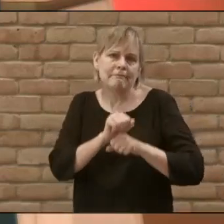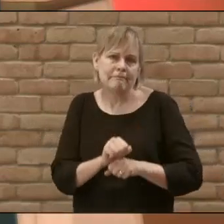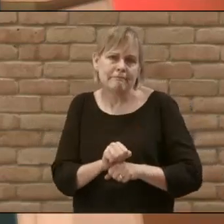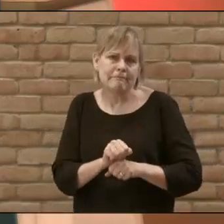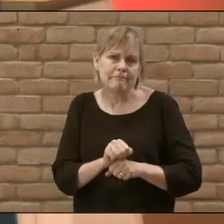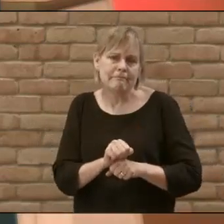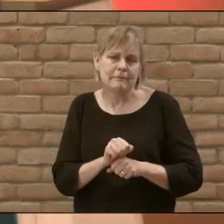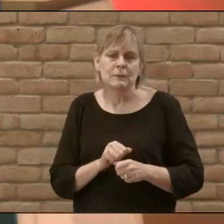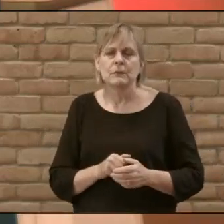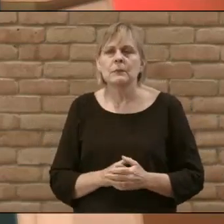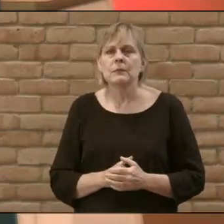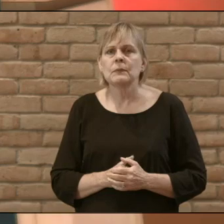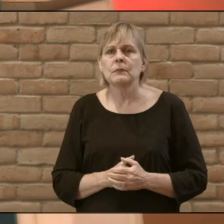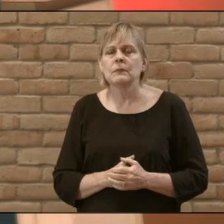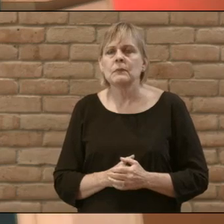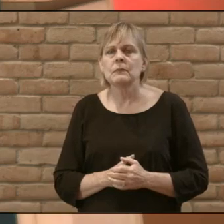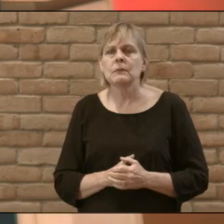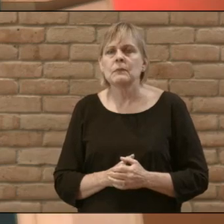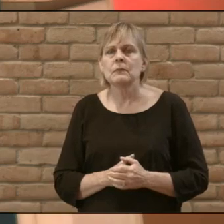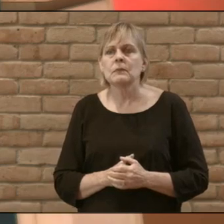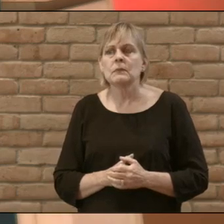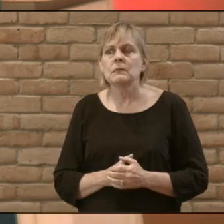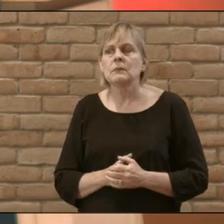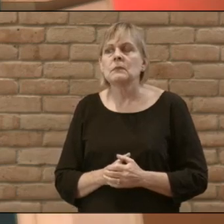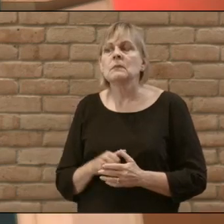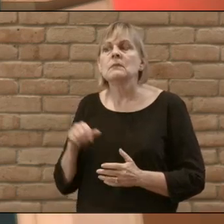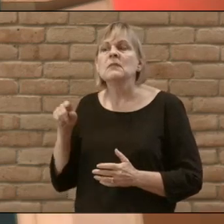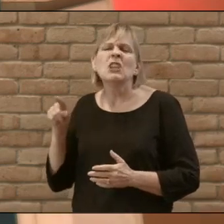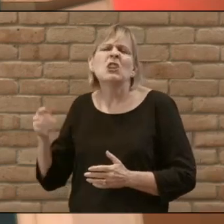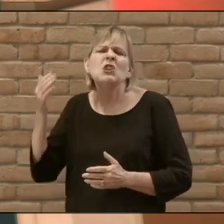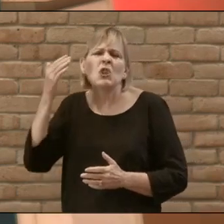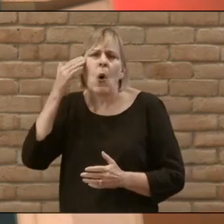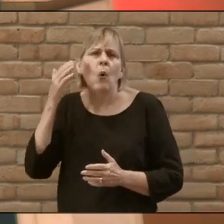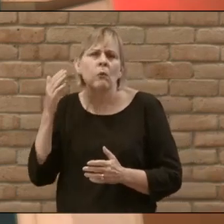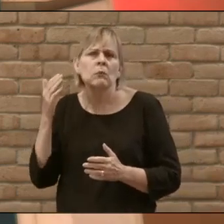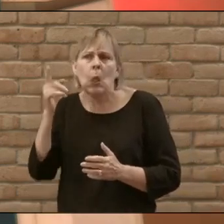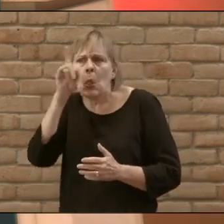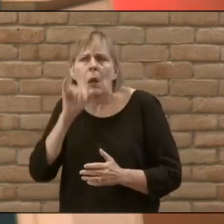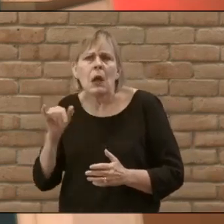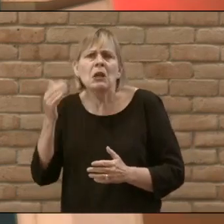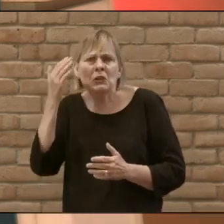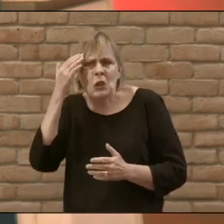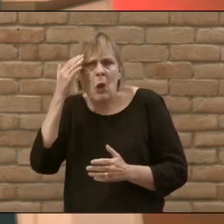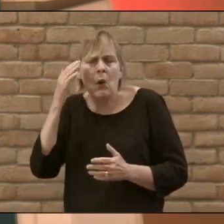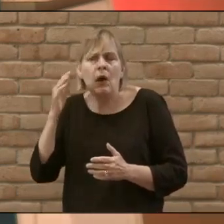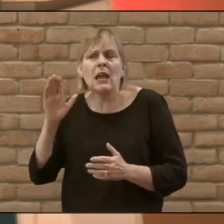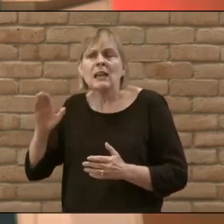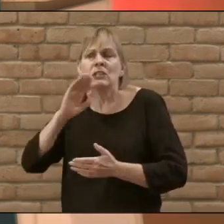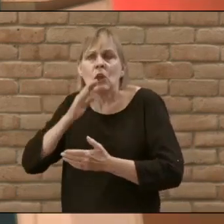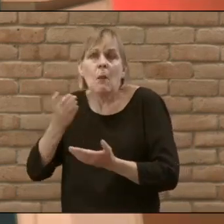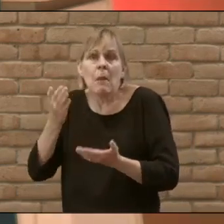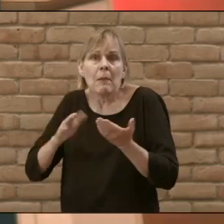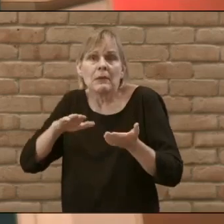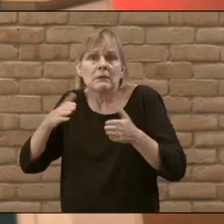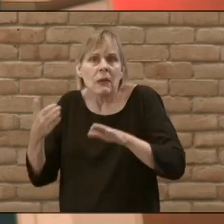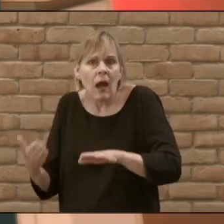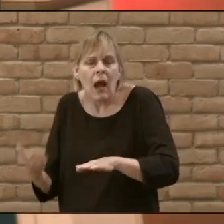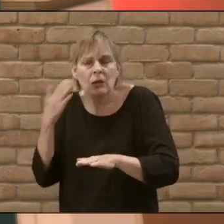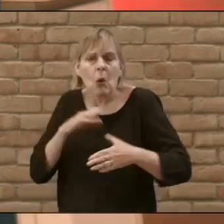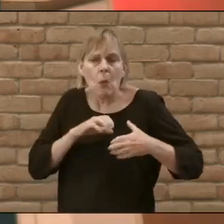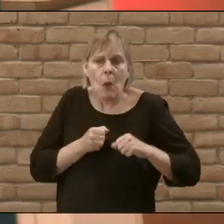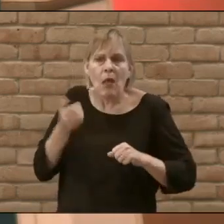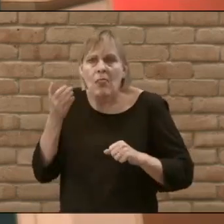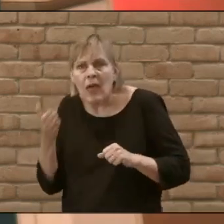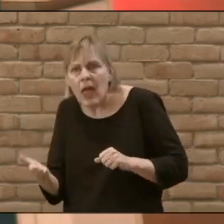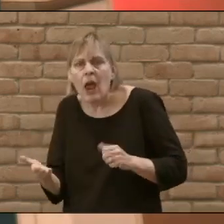century at this time this is something that Jairus knew might be coming he knew his daughter might die he knew the mourners might be in her